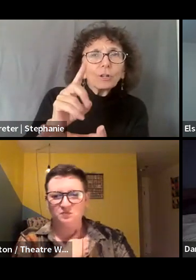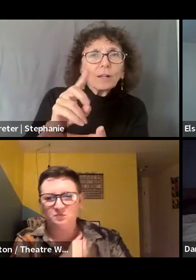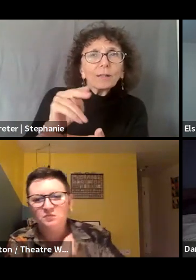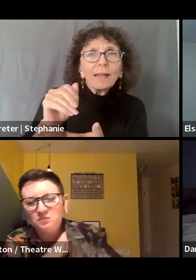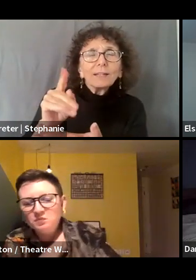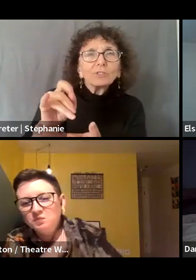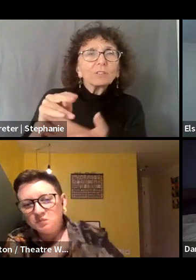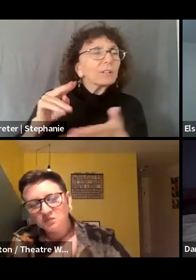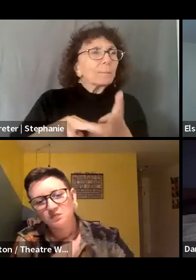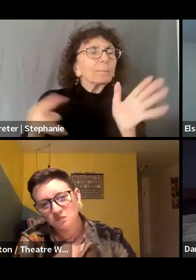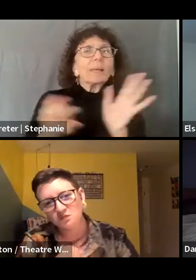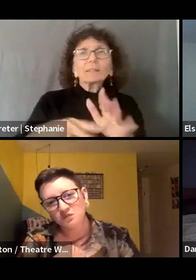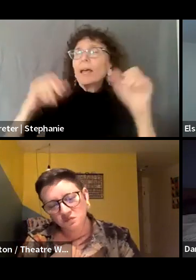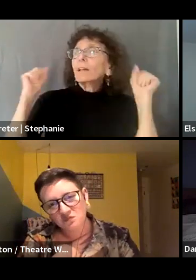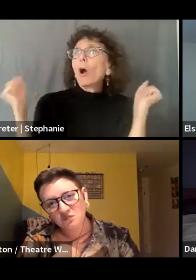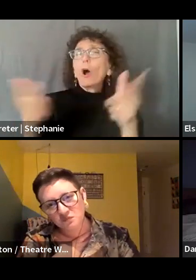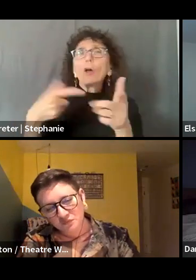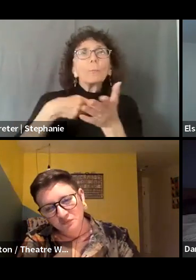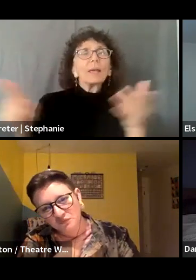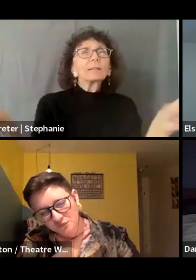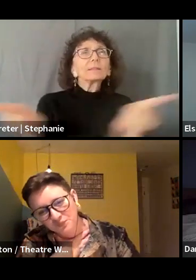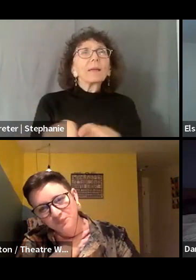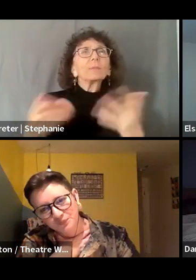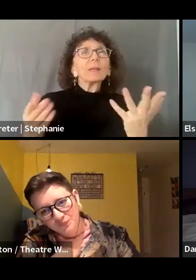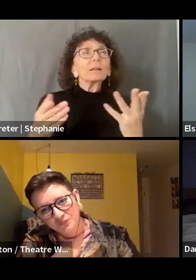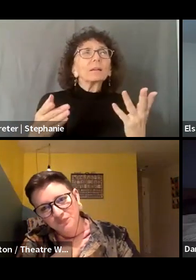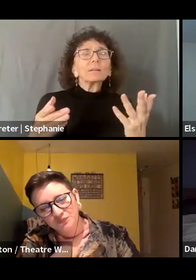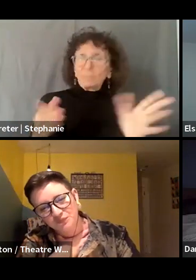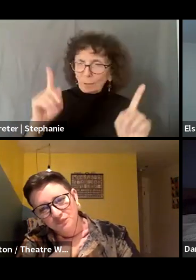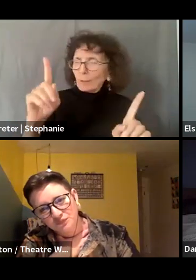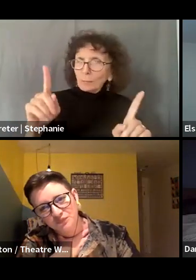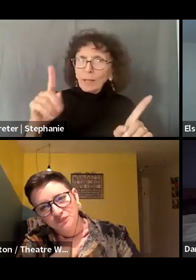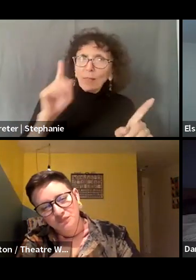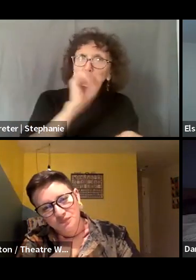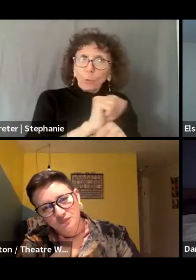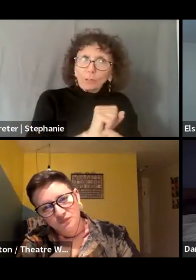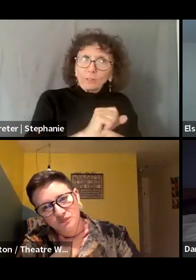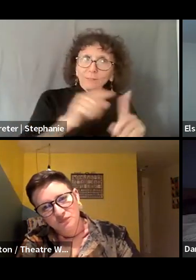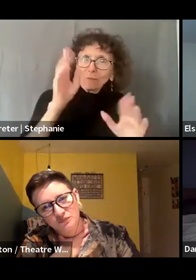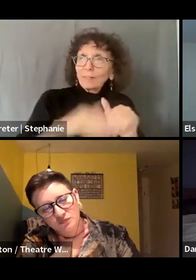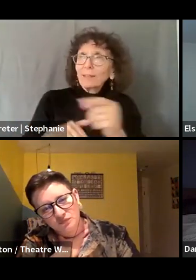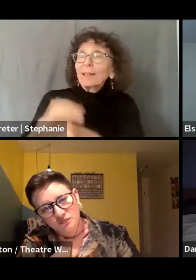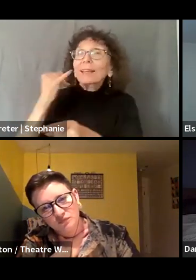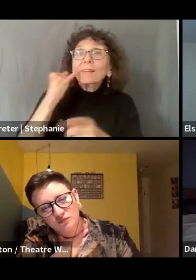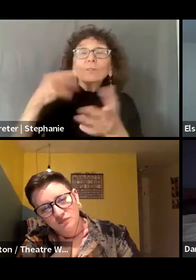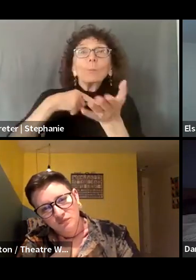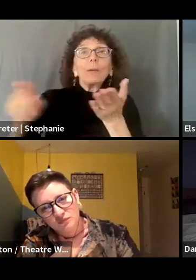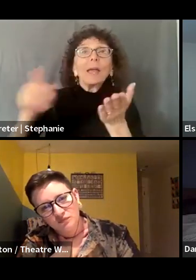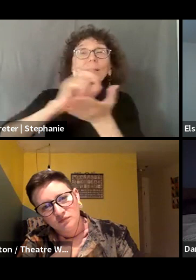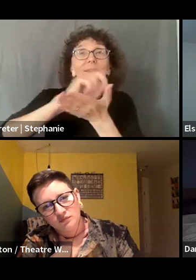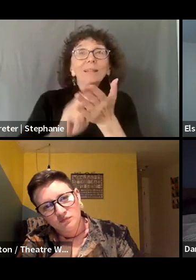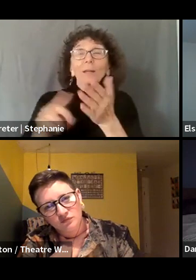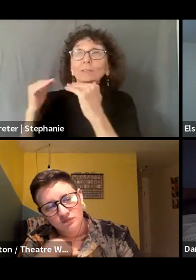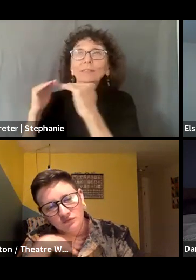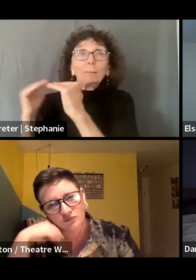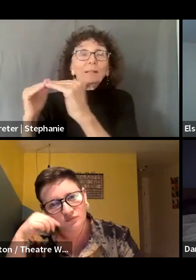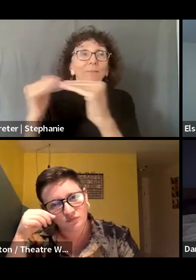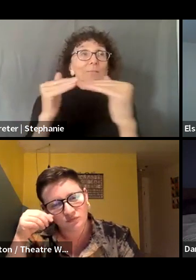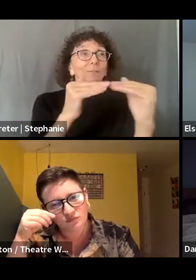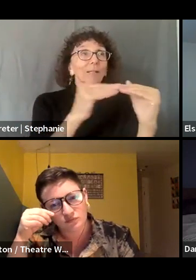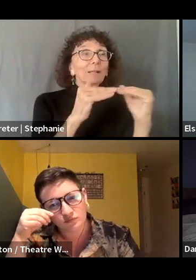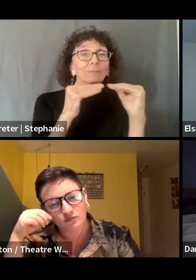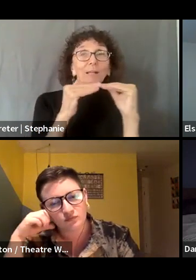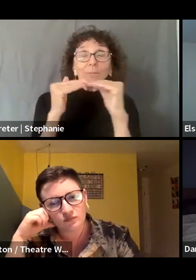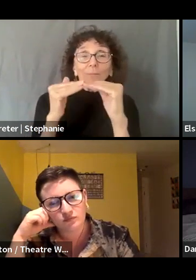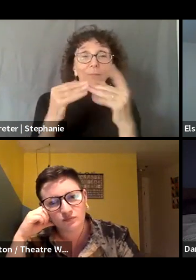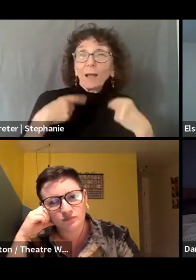without an acknowledgement of what, how the work is different. And for example, when you pay all the designers on a show, the same fee, I can just